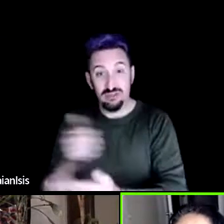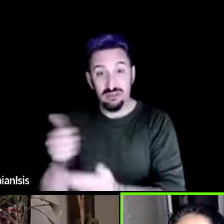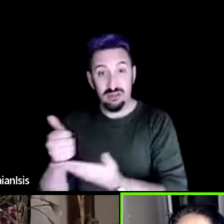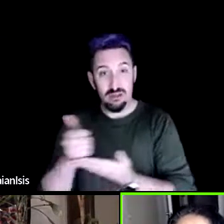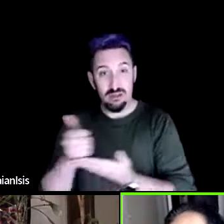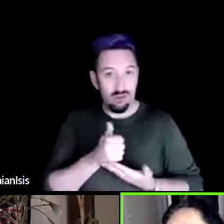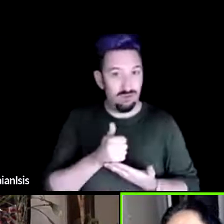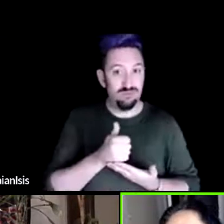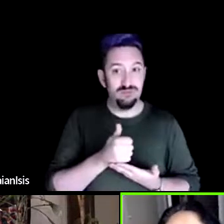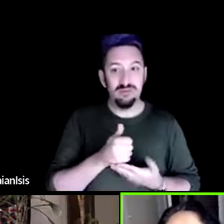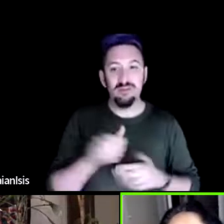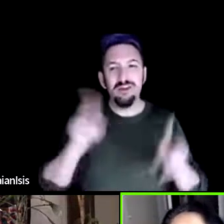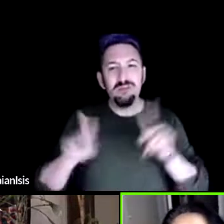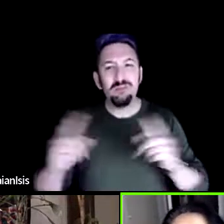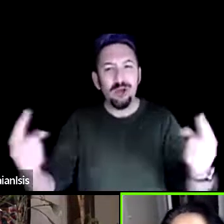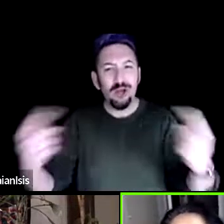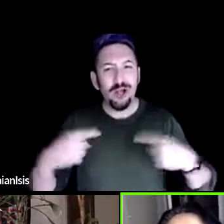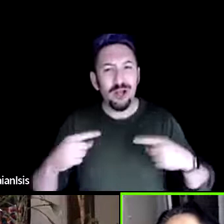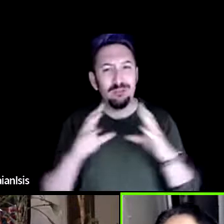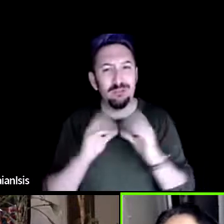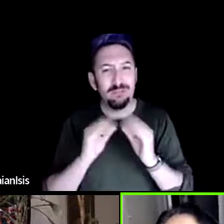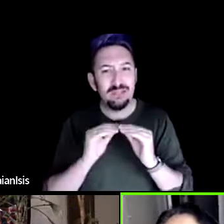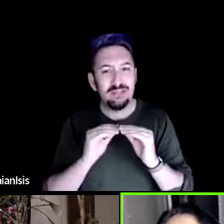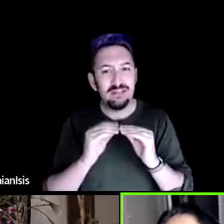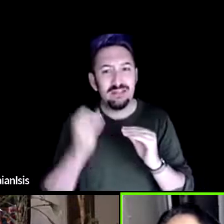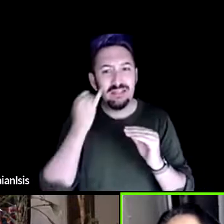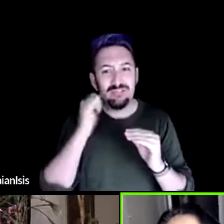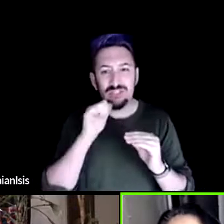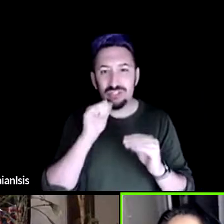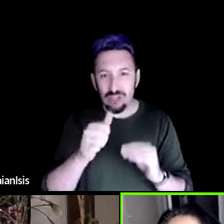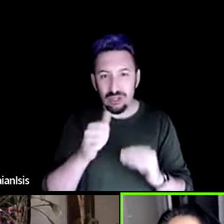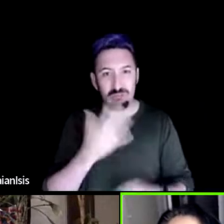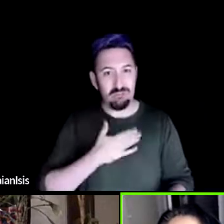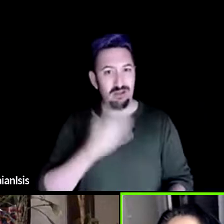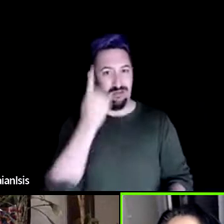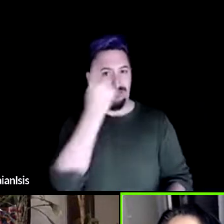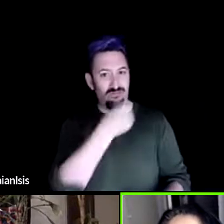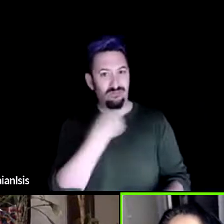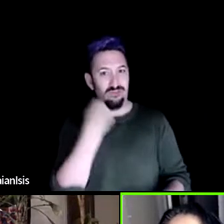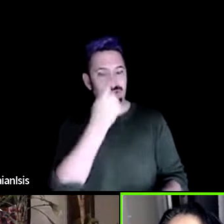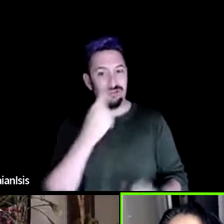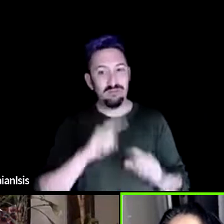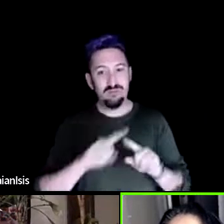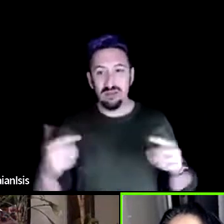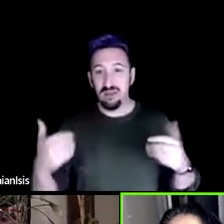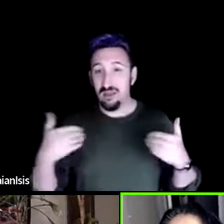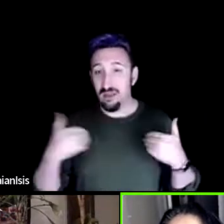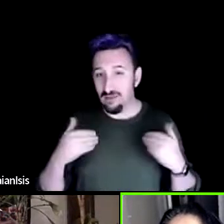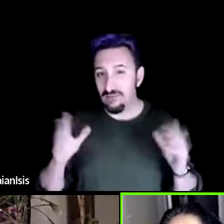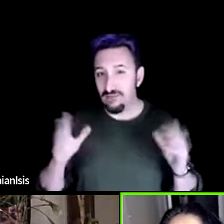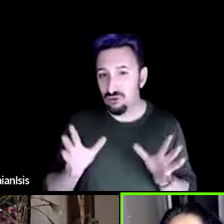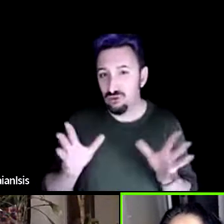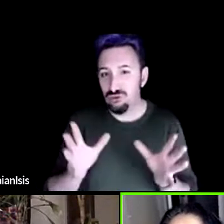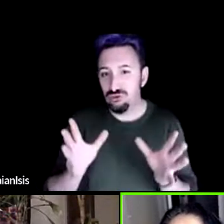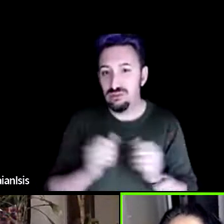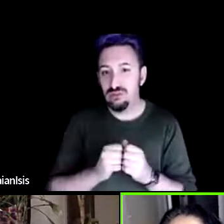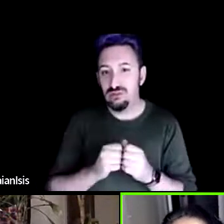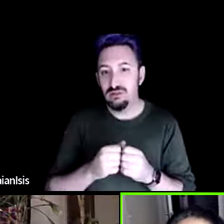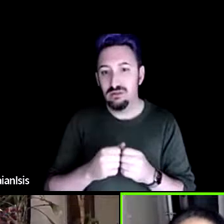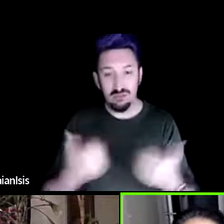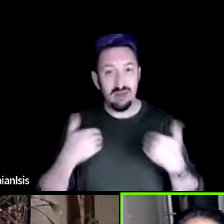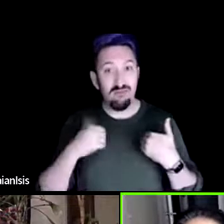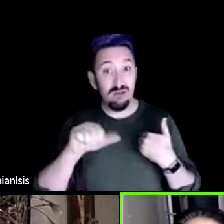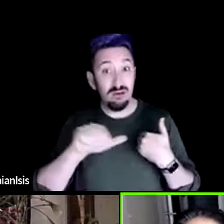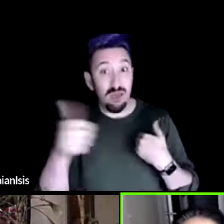just my face showing up and and then having that encouragement like just of another person that says don't give